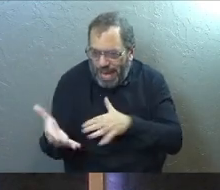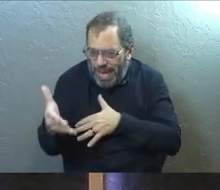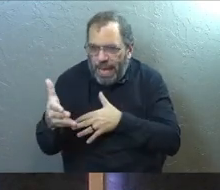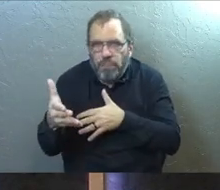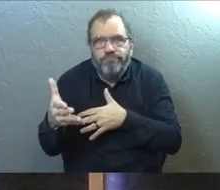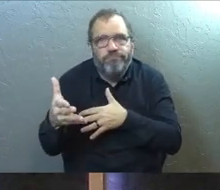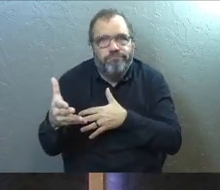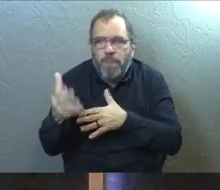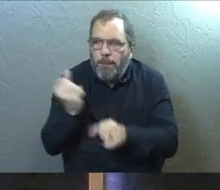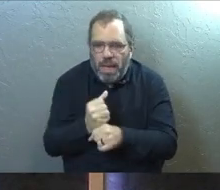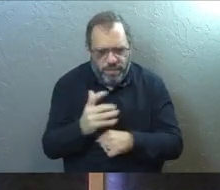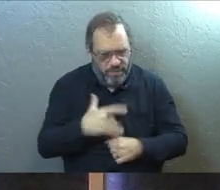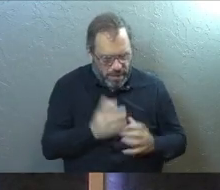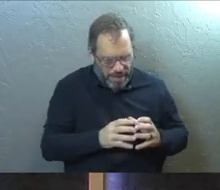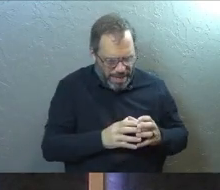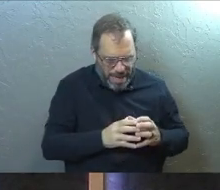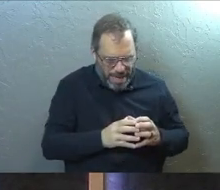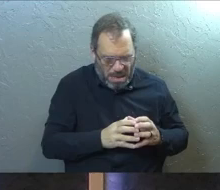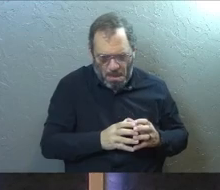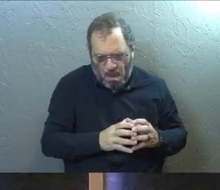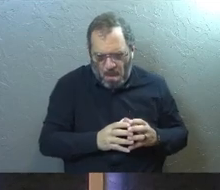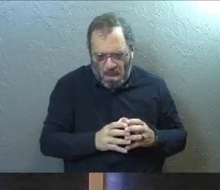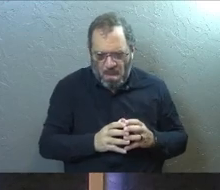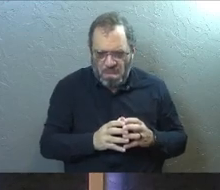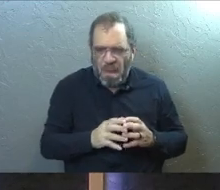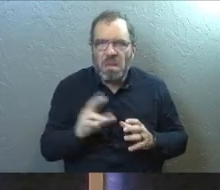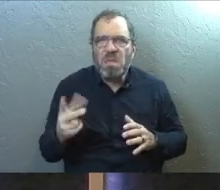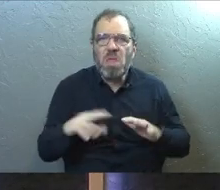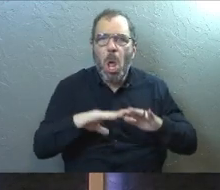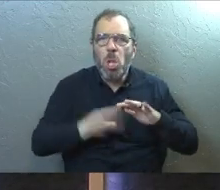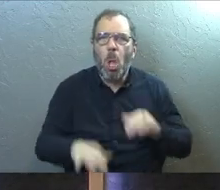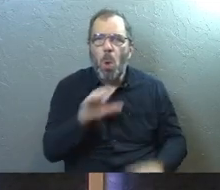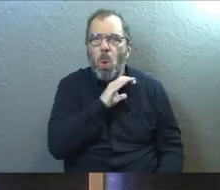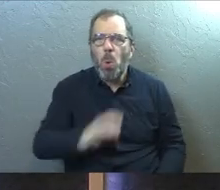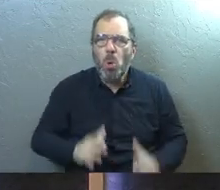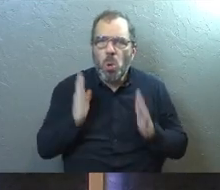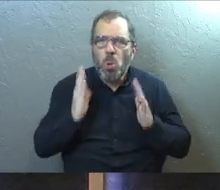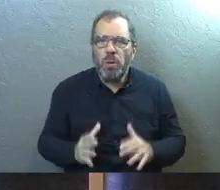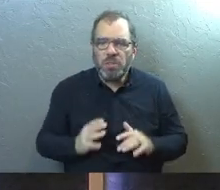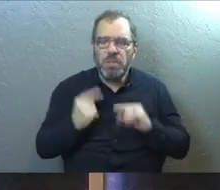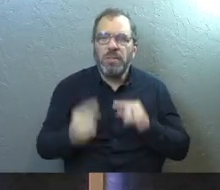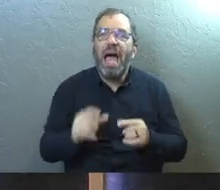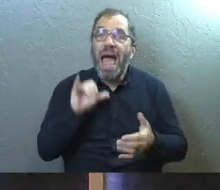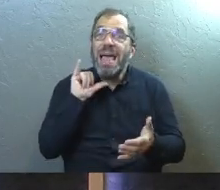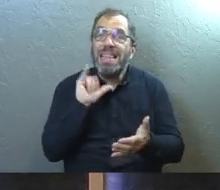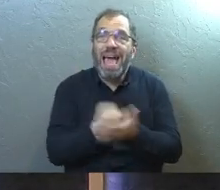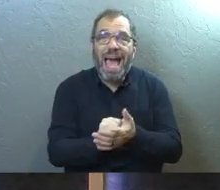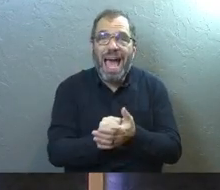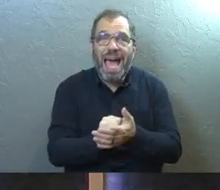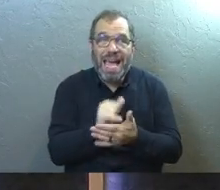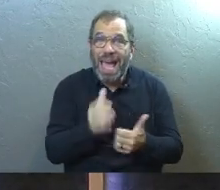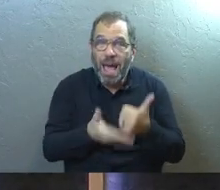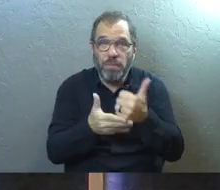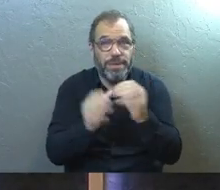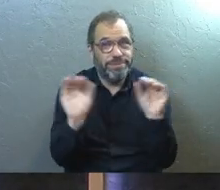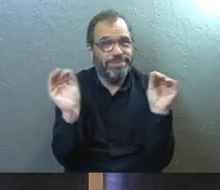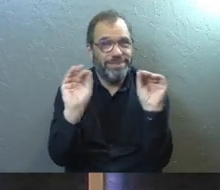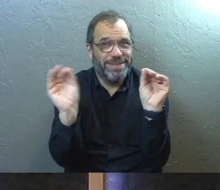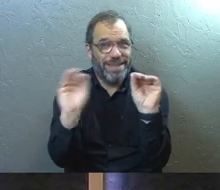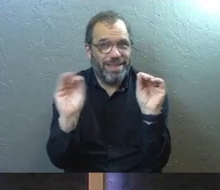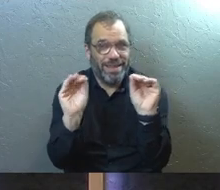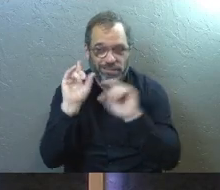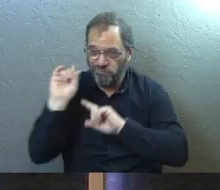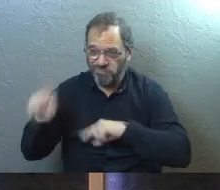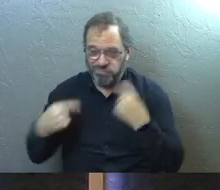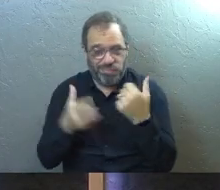and make them feel like second-class Christians if they struggle with that thing. And that does not help. And it has